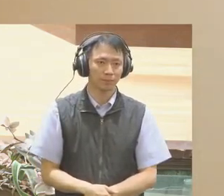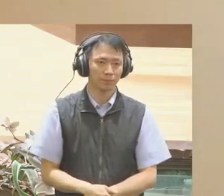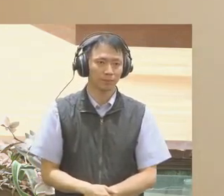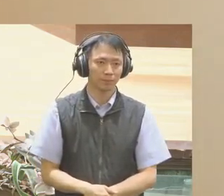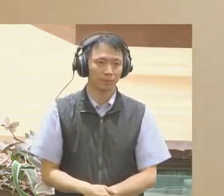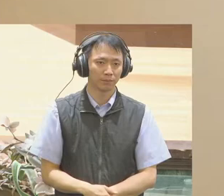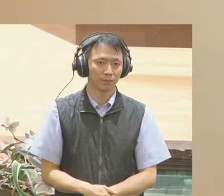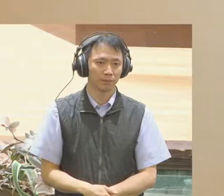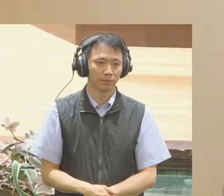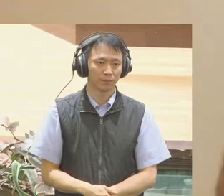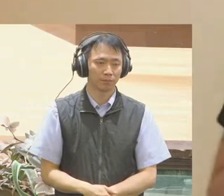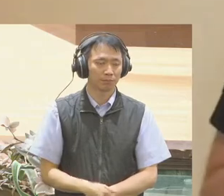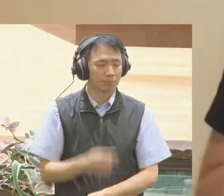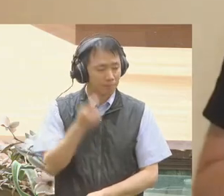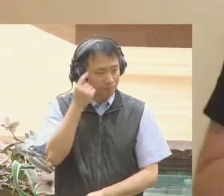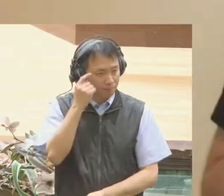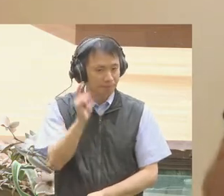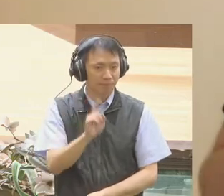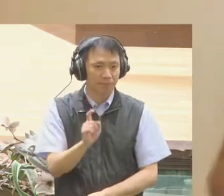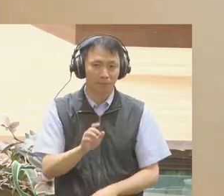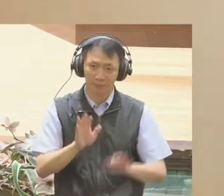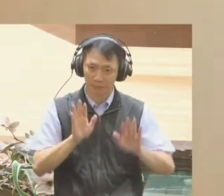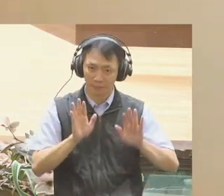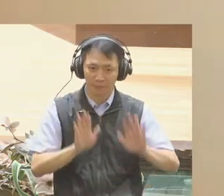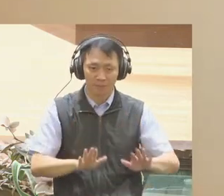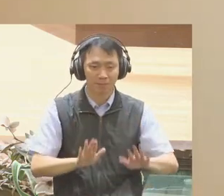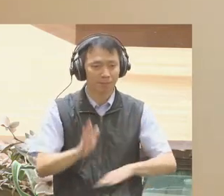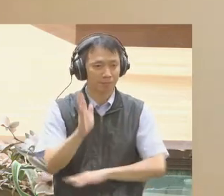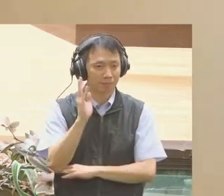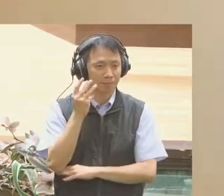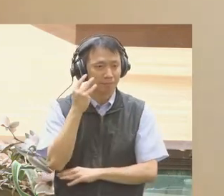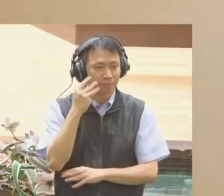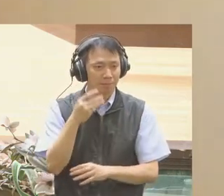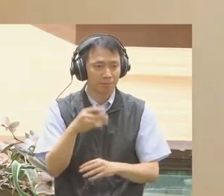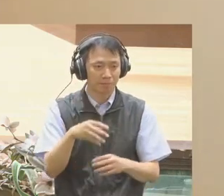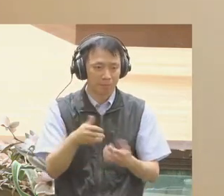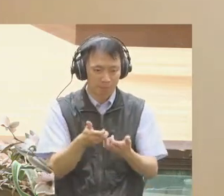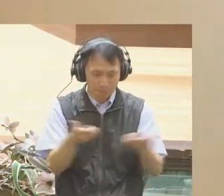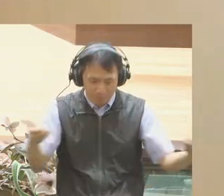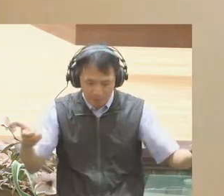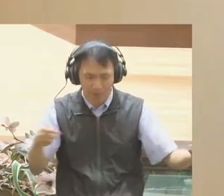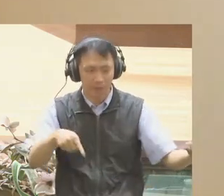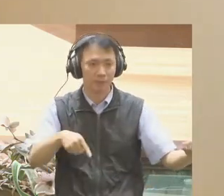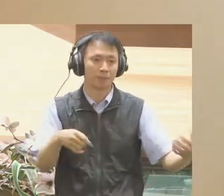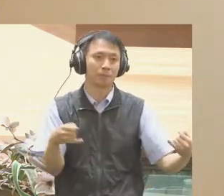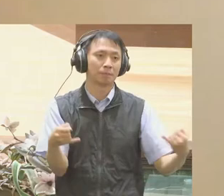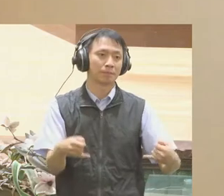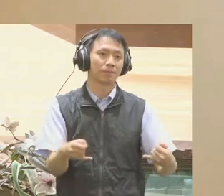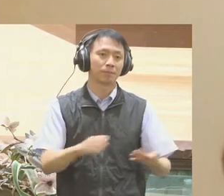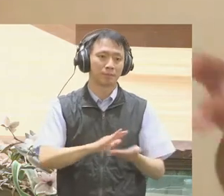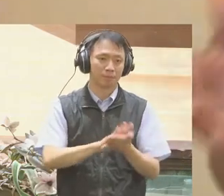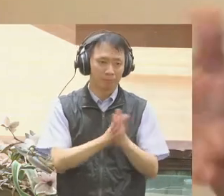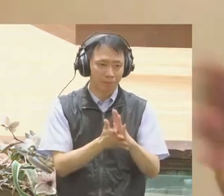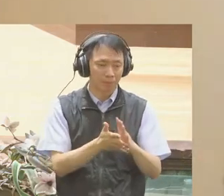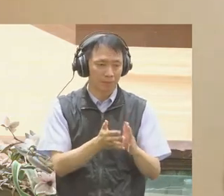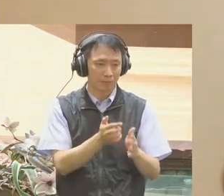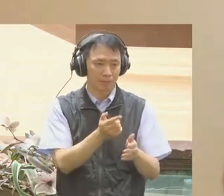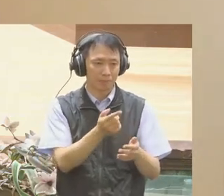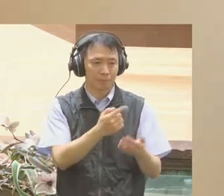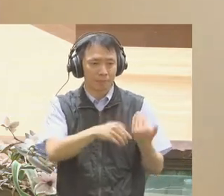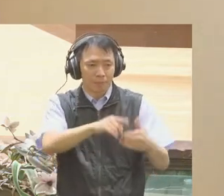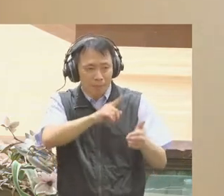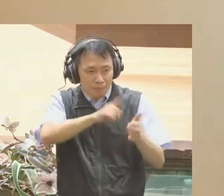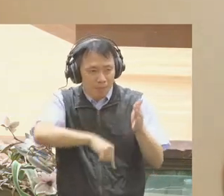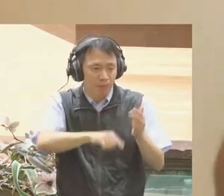citizen input like these. It's not a feature of our constitutions, our government structures, or our populations. It's an information problem.